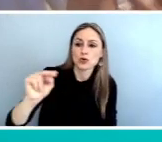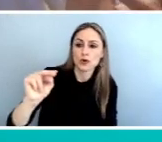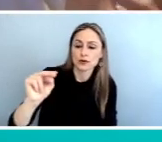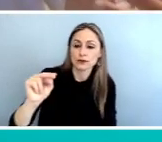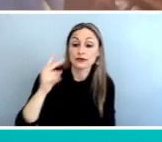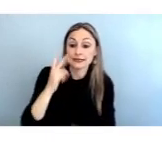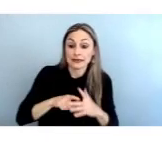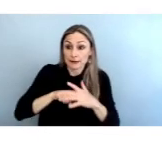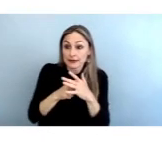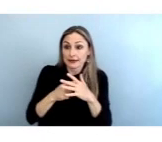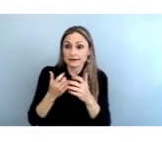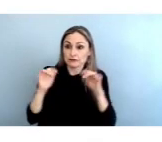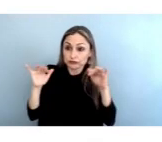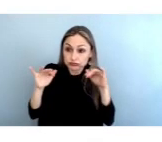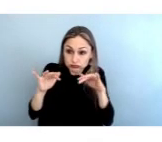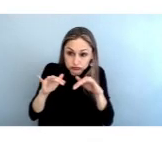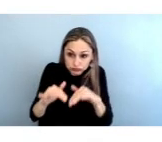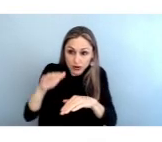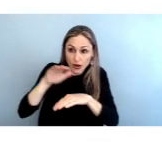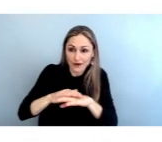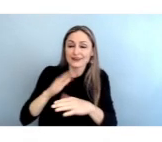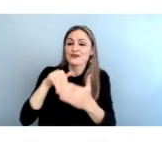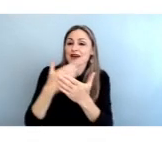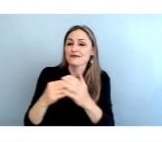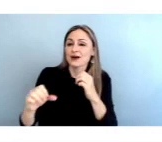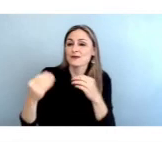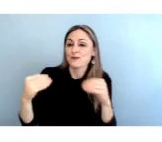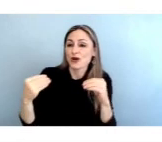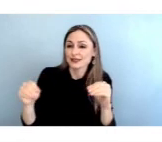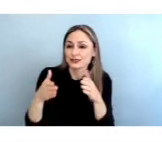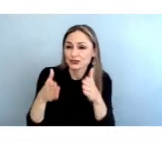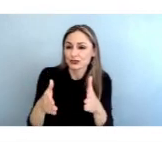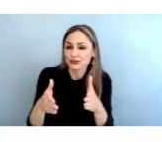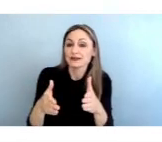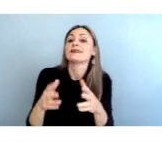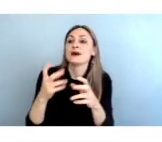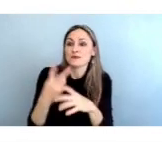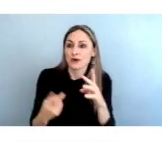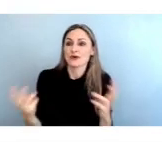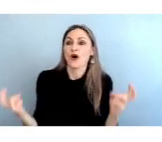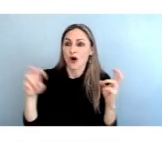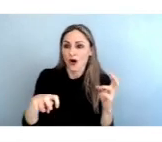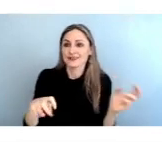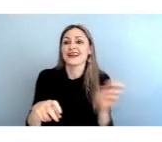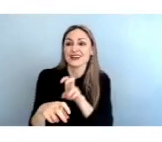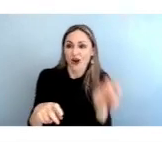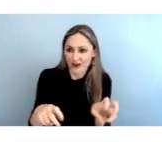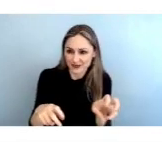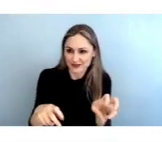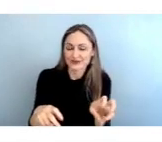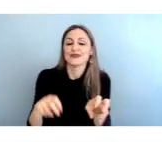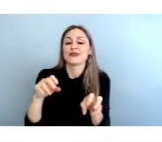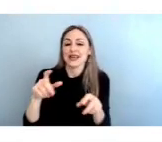everybody's getting on once they get to Market Street they start to both get on but also get off the bus and then as it moves forward you're